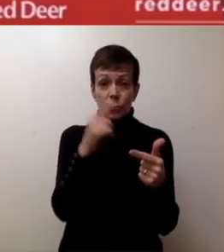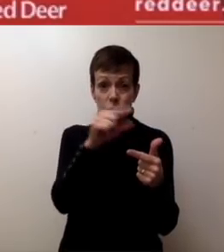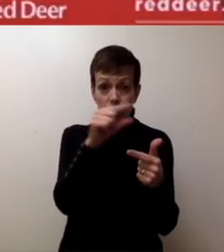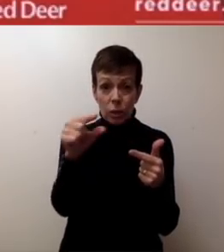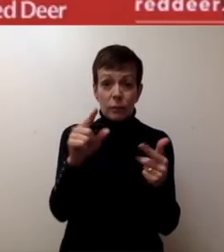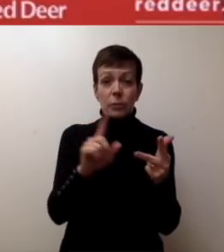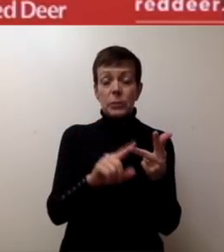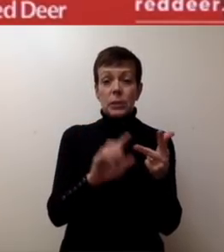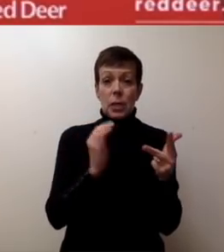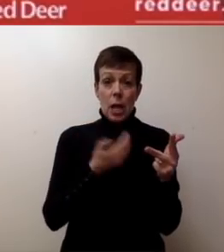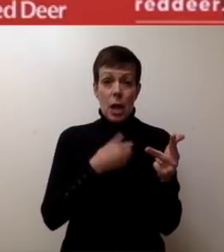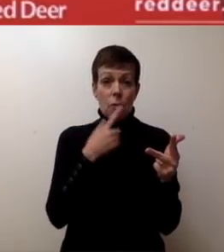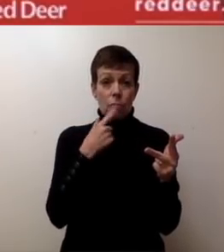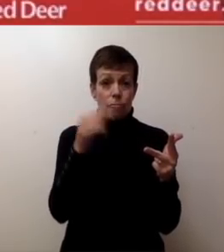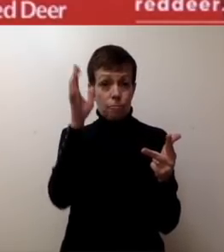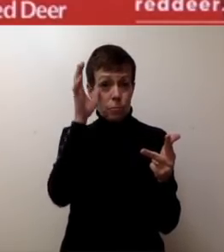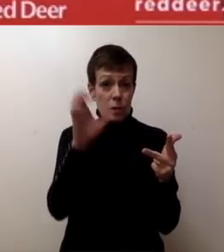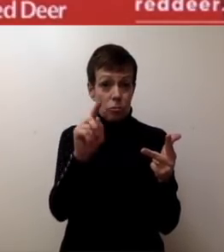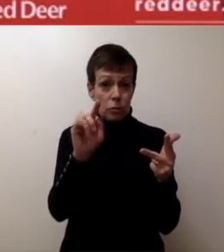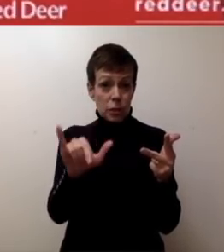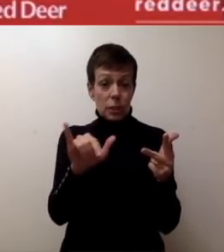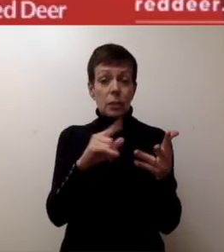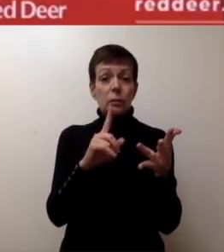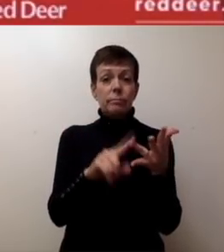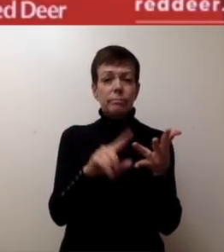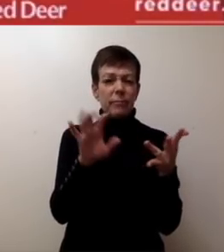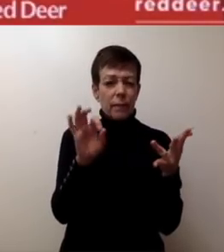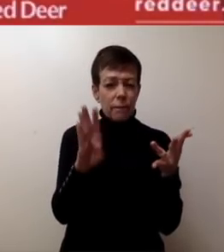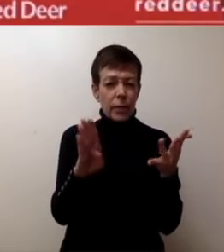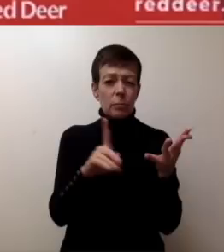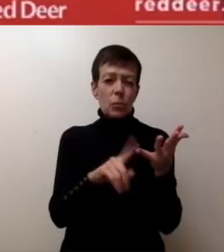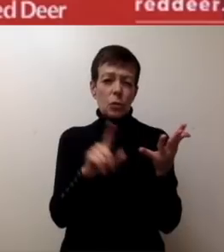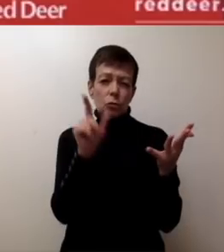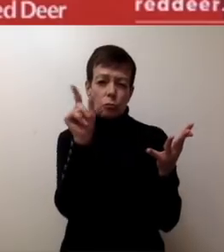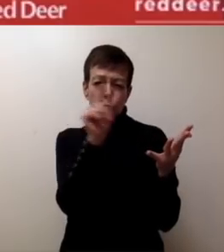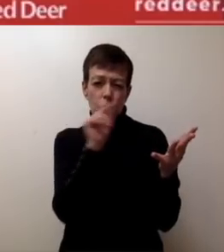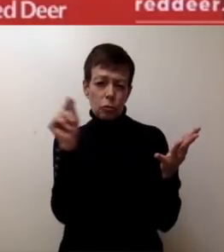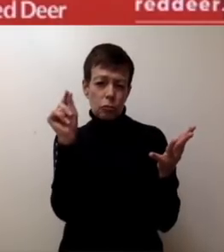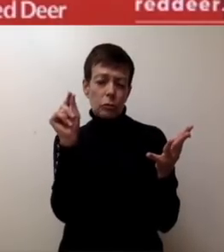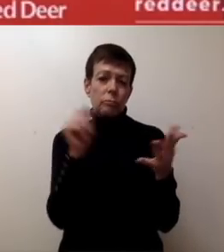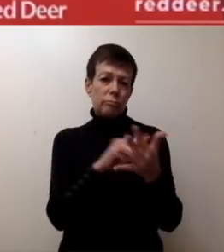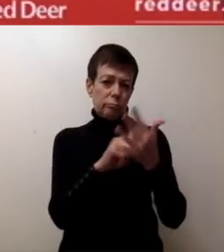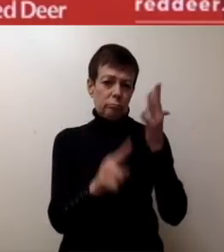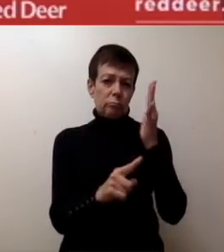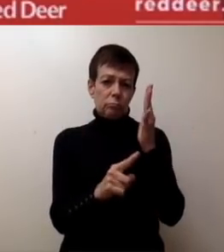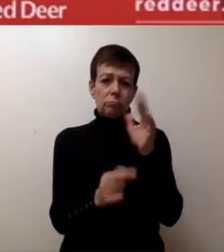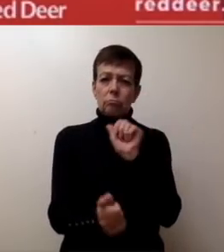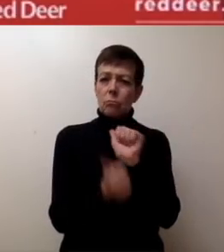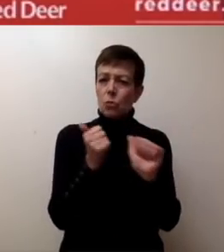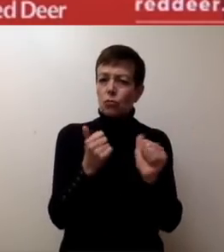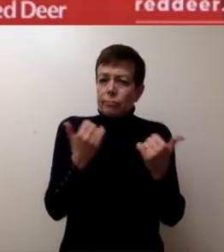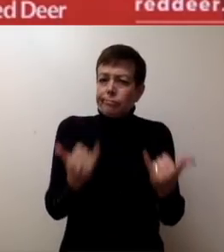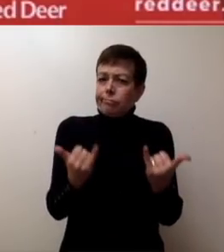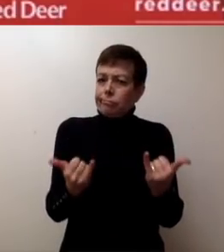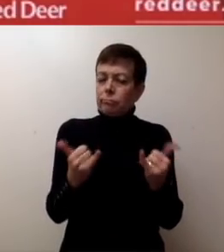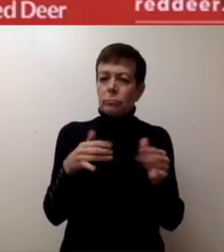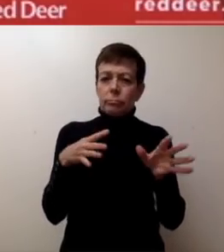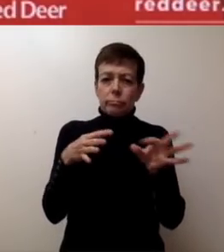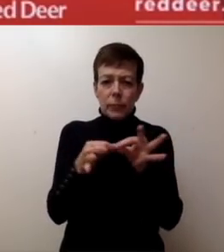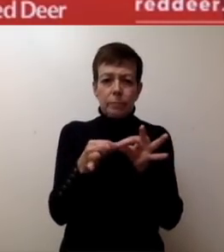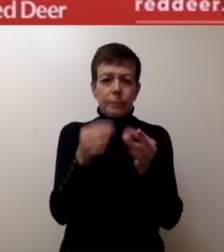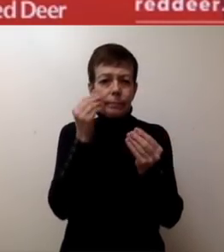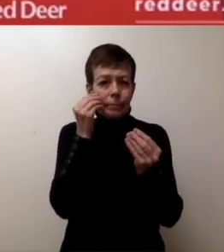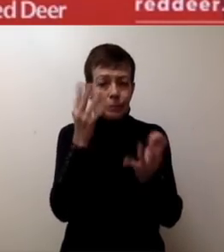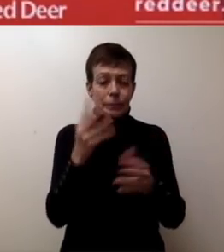Deer website, as well as Facebook and Twitter through the City of Red Deer channels for the most updated information. As